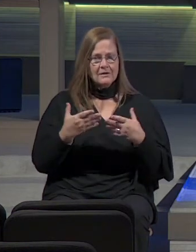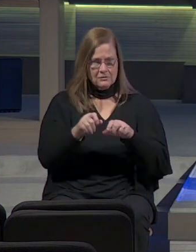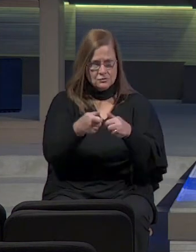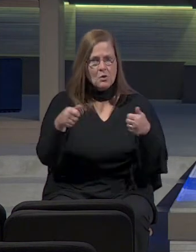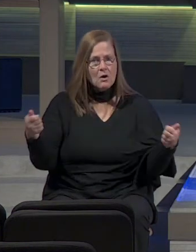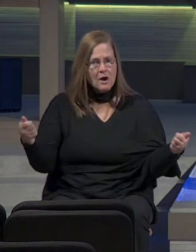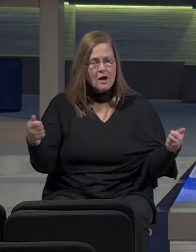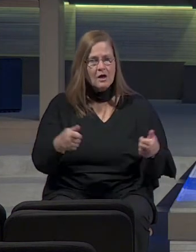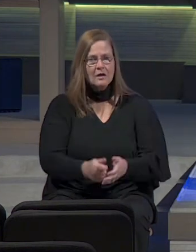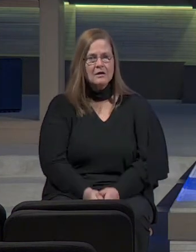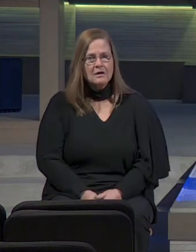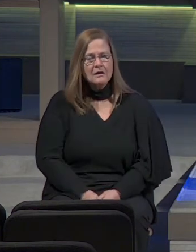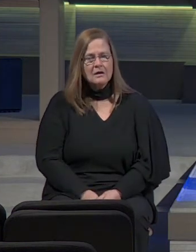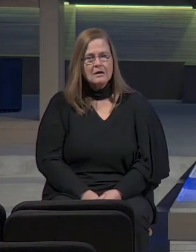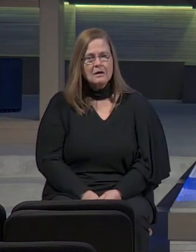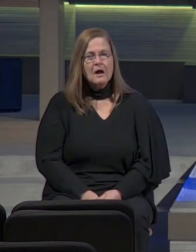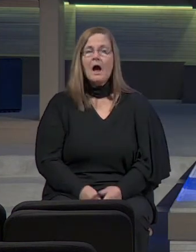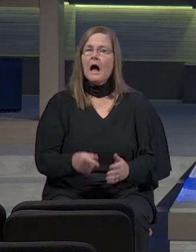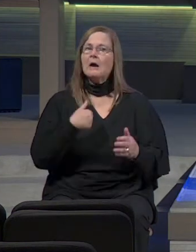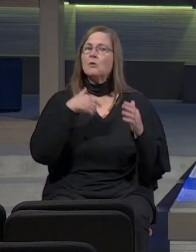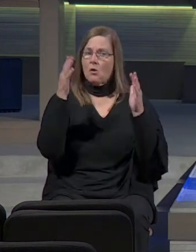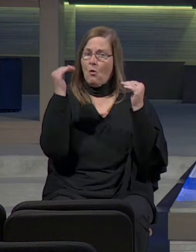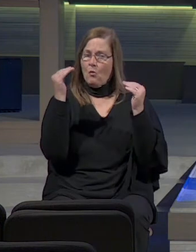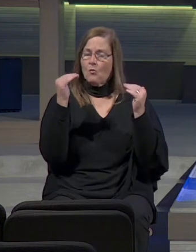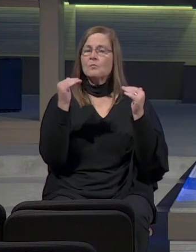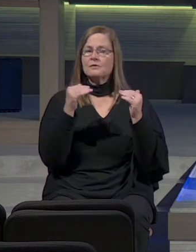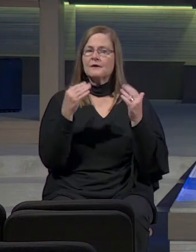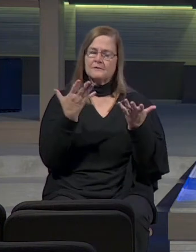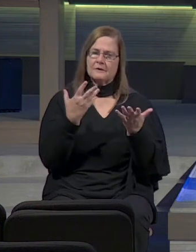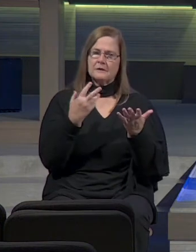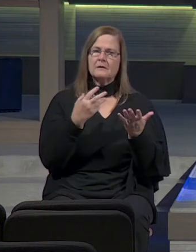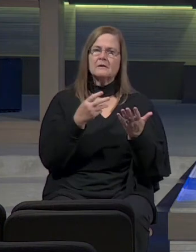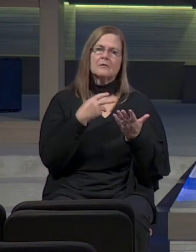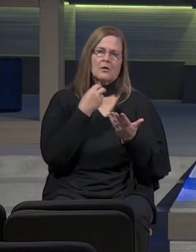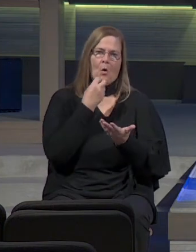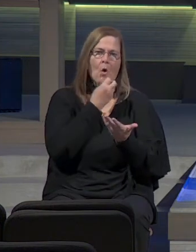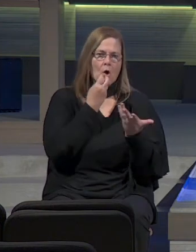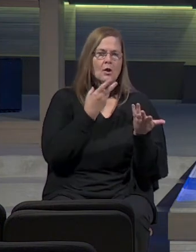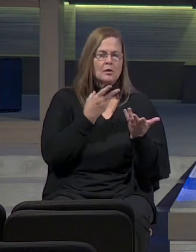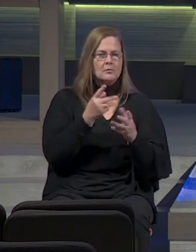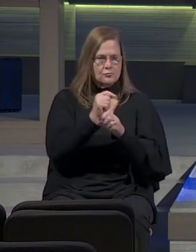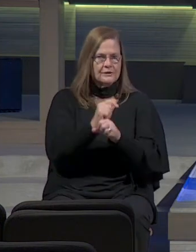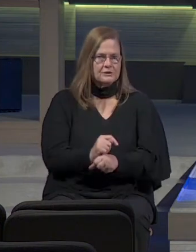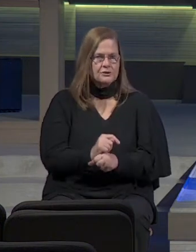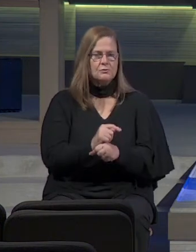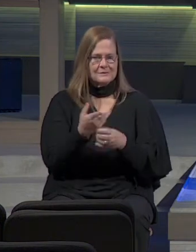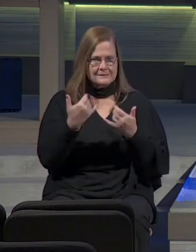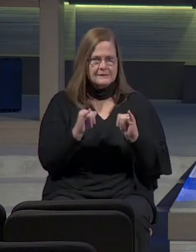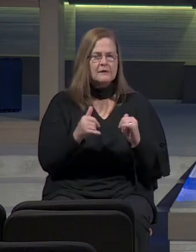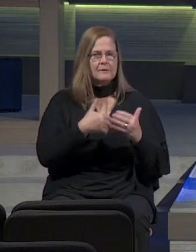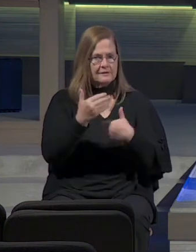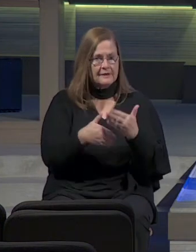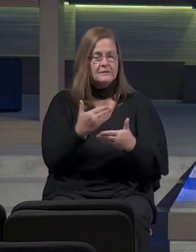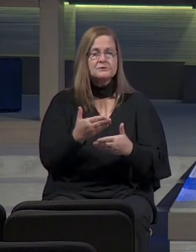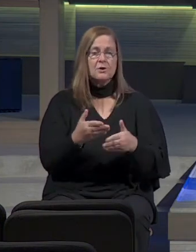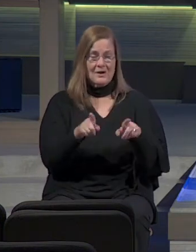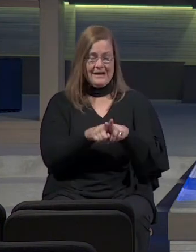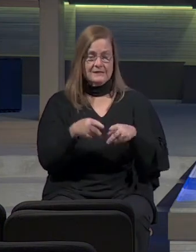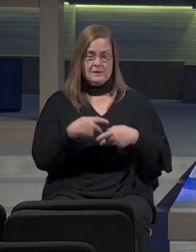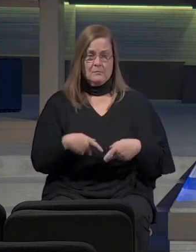I would certainly hope now that oral tradition would still be there such that Jeremiah as a priest would have heard,